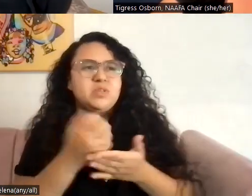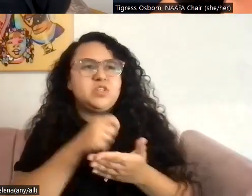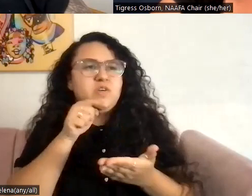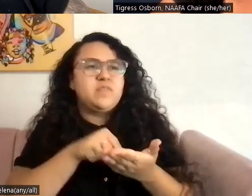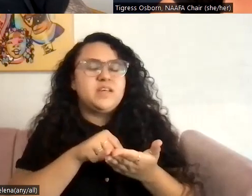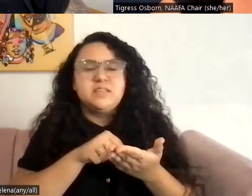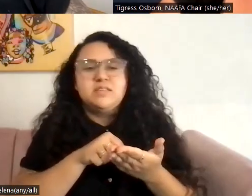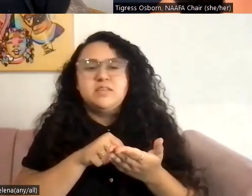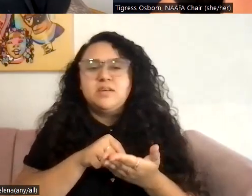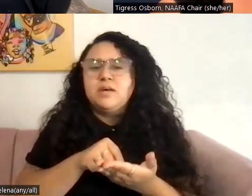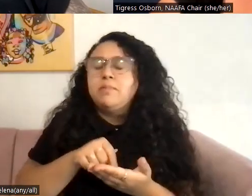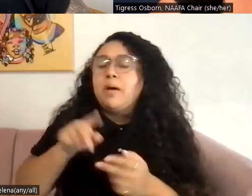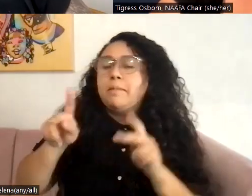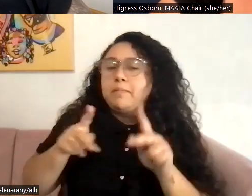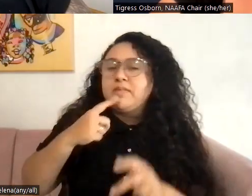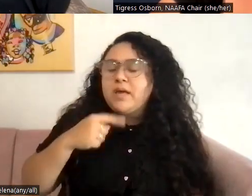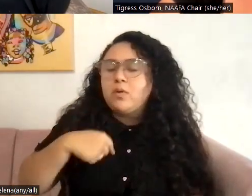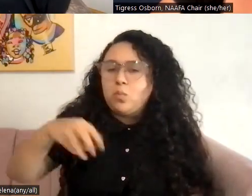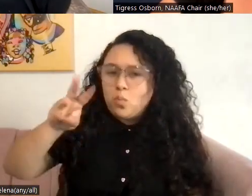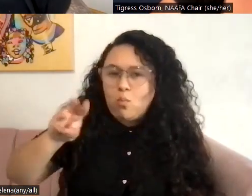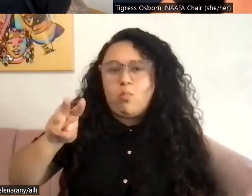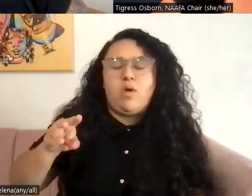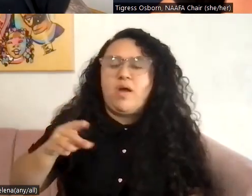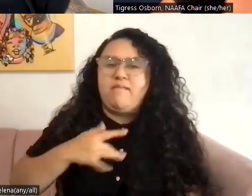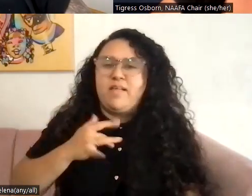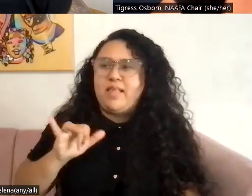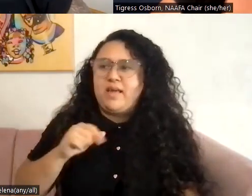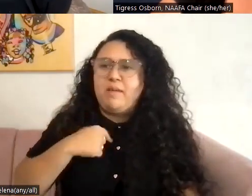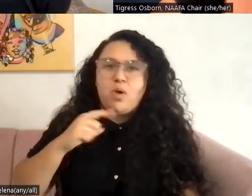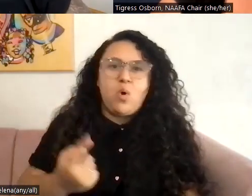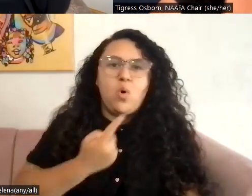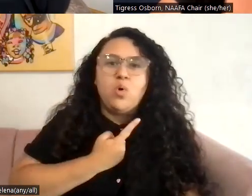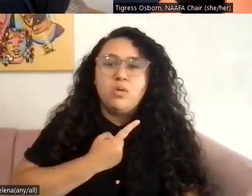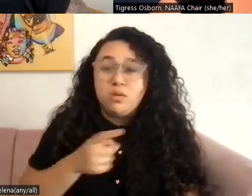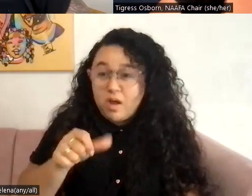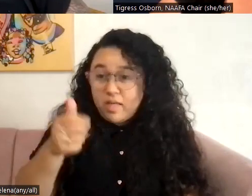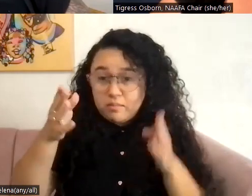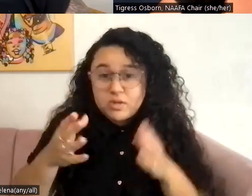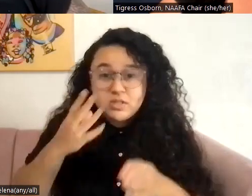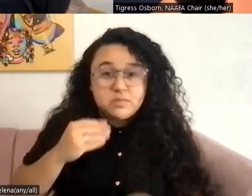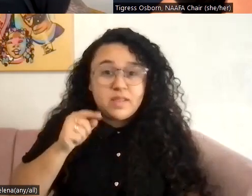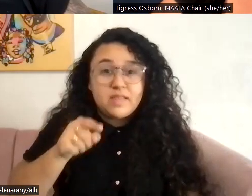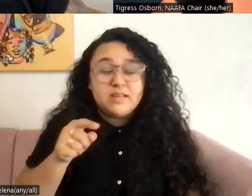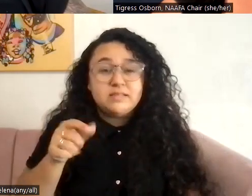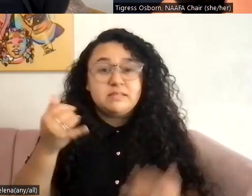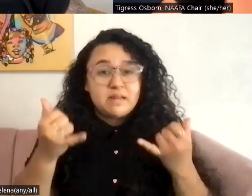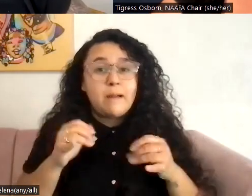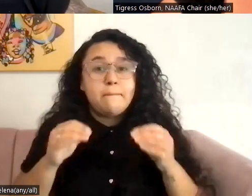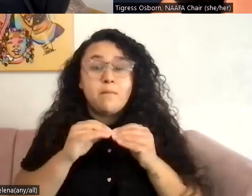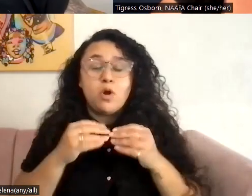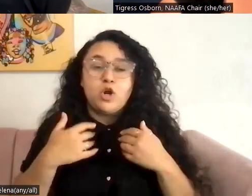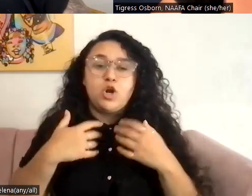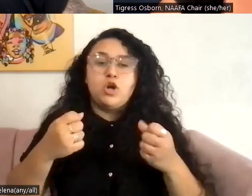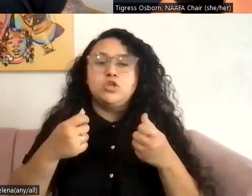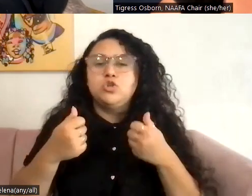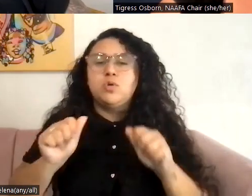thought I was the only one. And it's really nice to see someone else experiencing this. And now I have a little bit more courage to